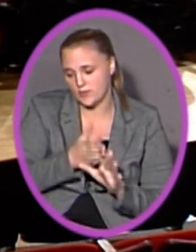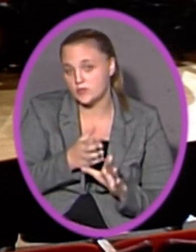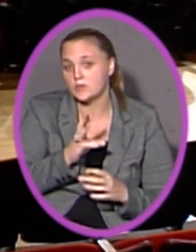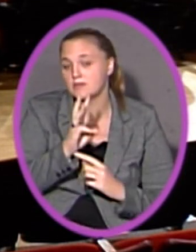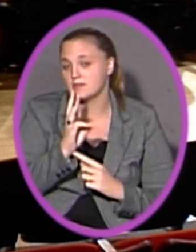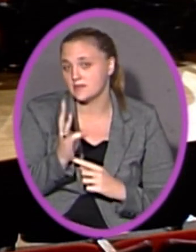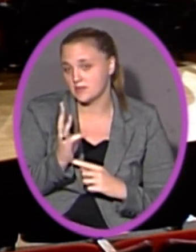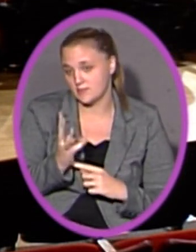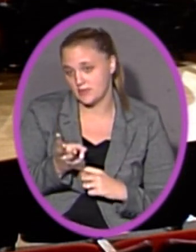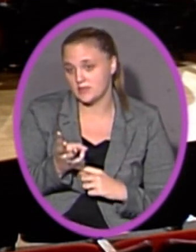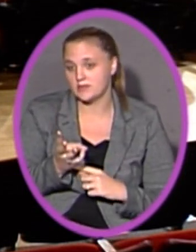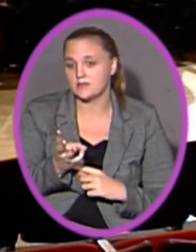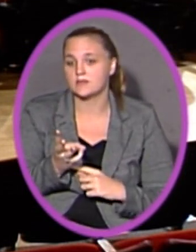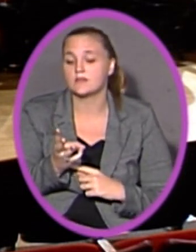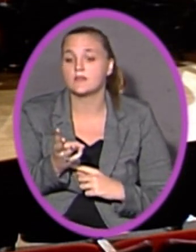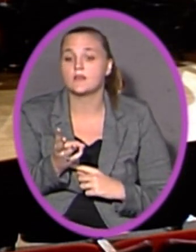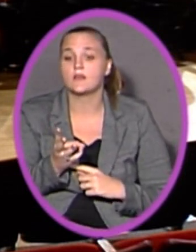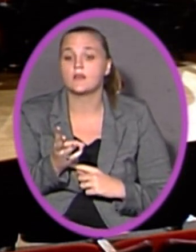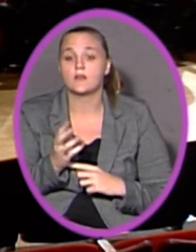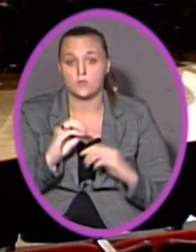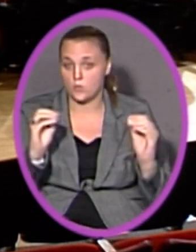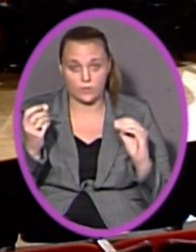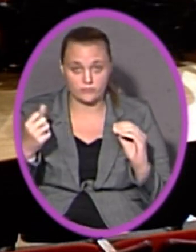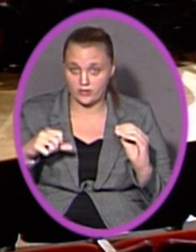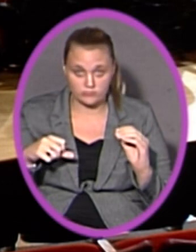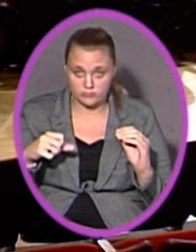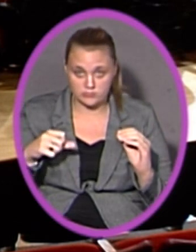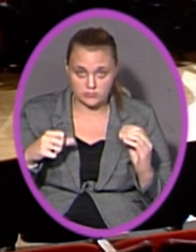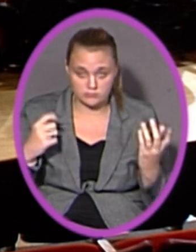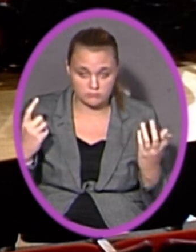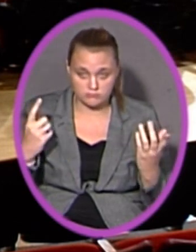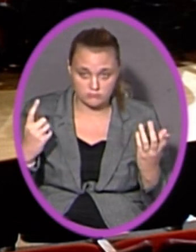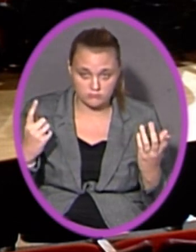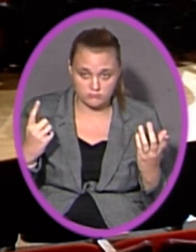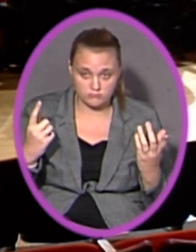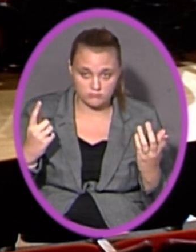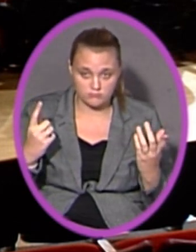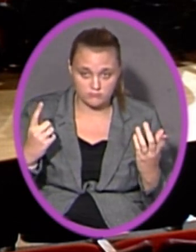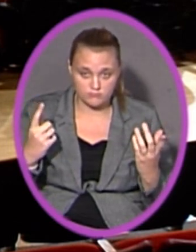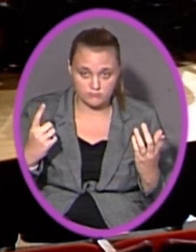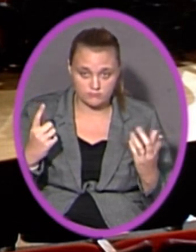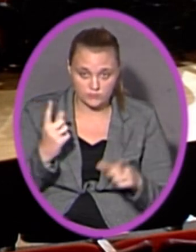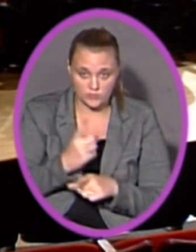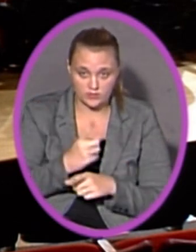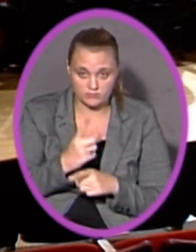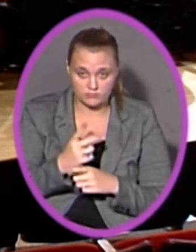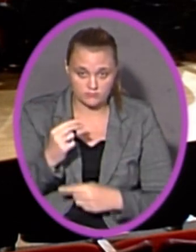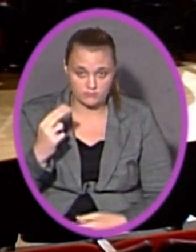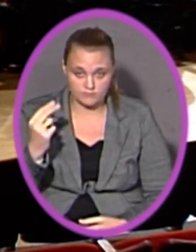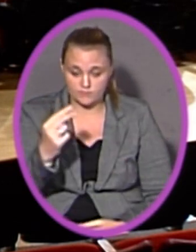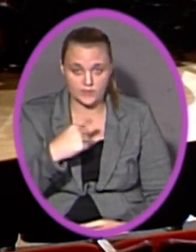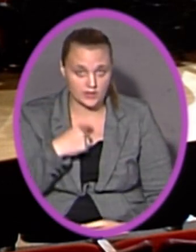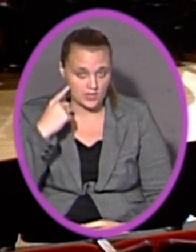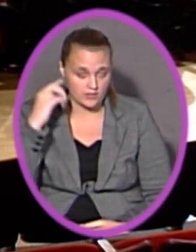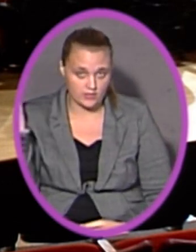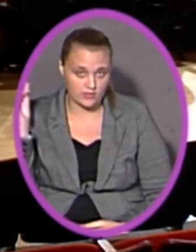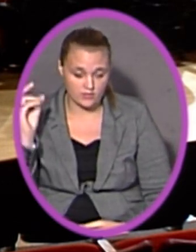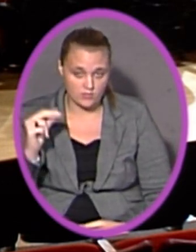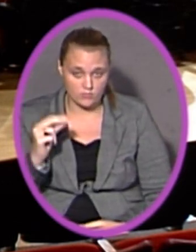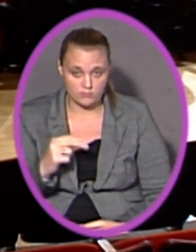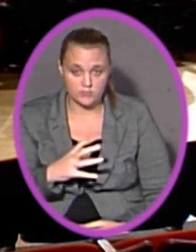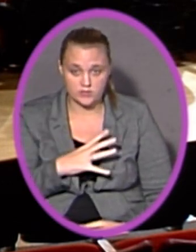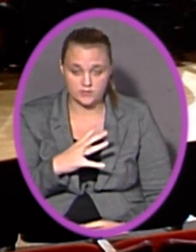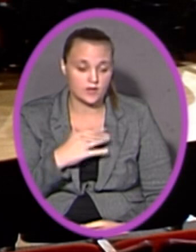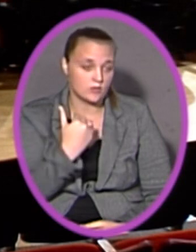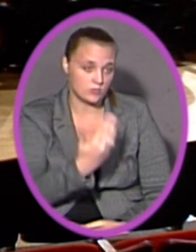six minutes and there's no objections from the assembly, correct? I didn't hear anything. No. That's